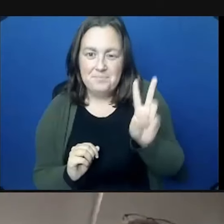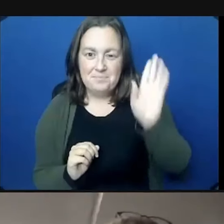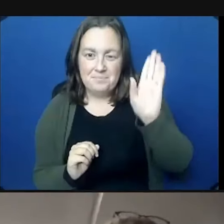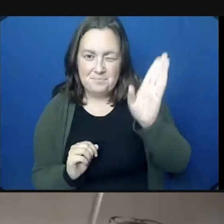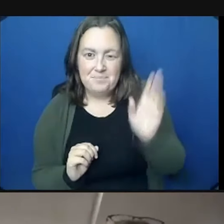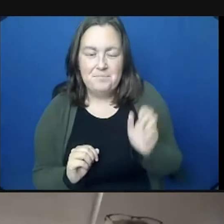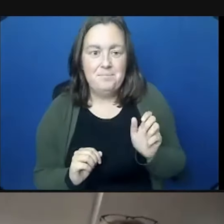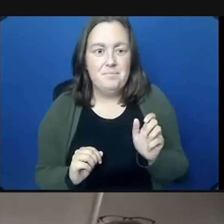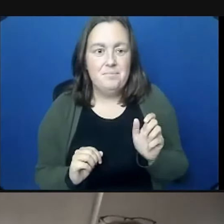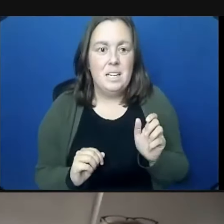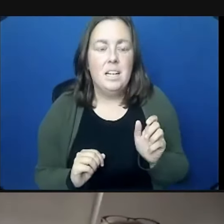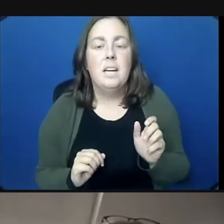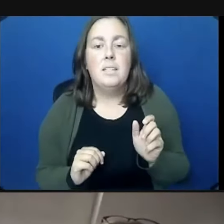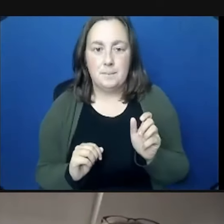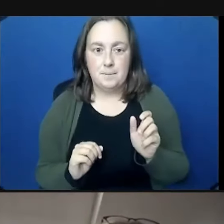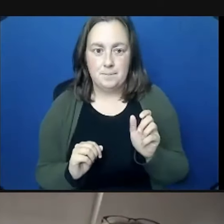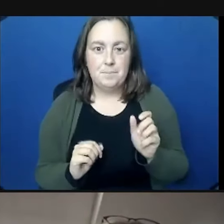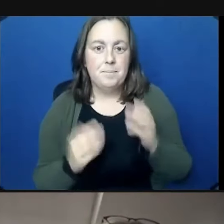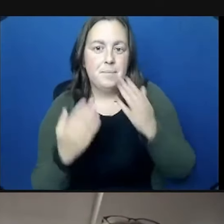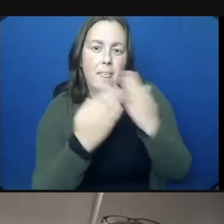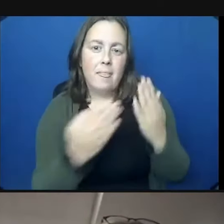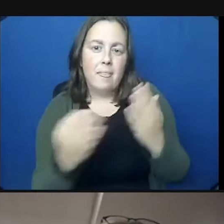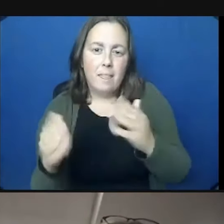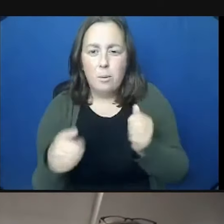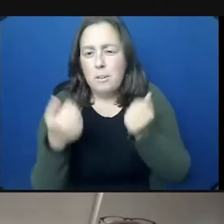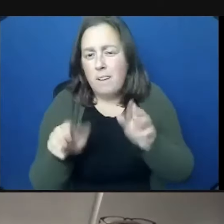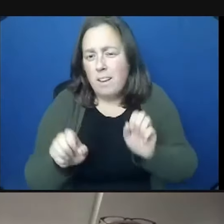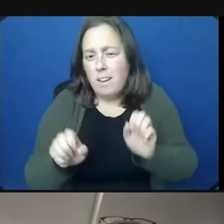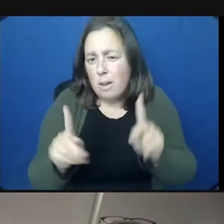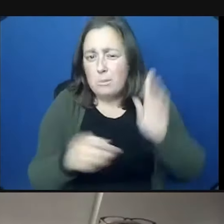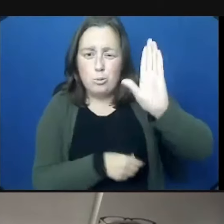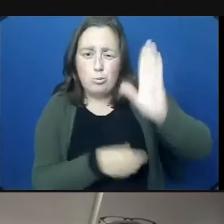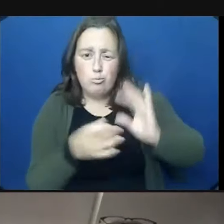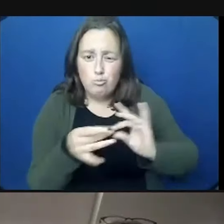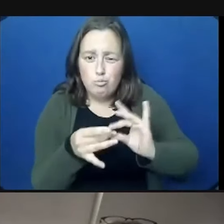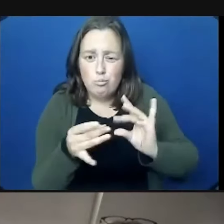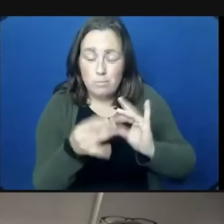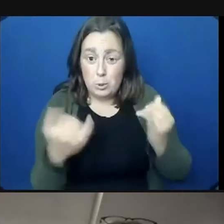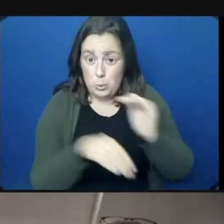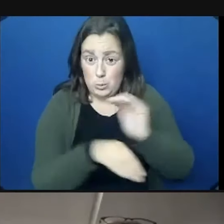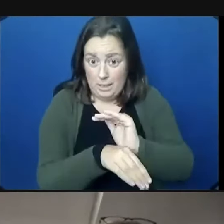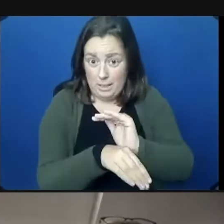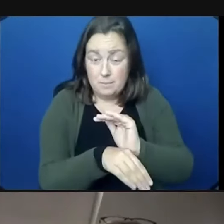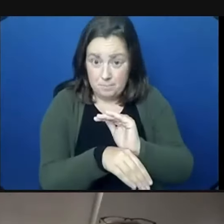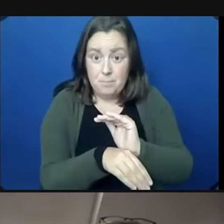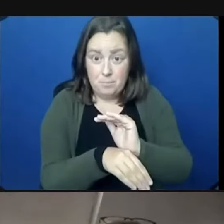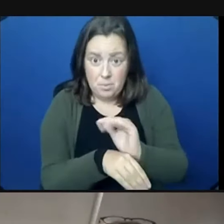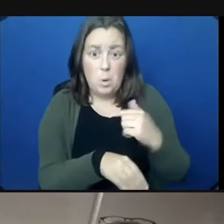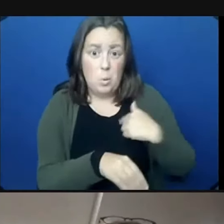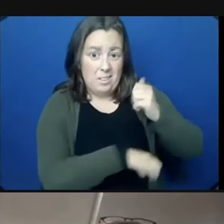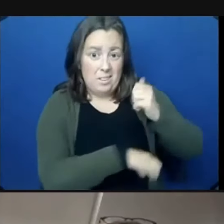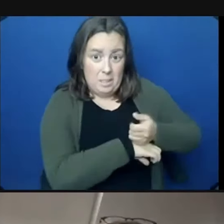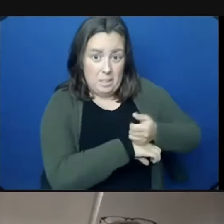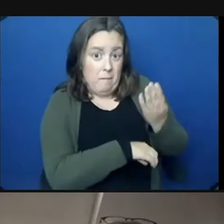All right. Thank you guys for providing us the opportunity to speak tonight. Since this was on the agenda for the 14th